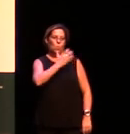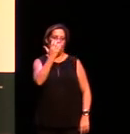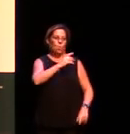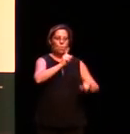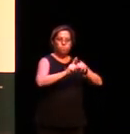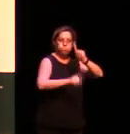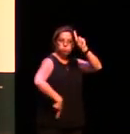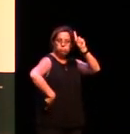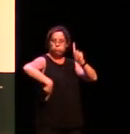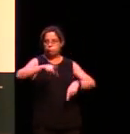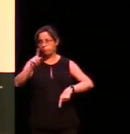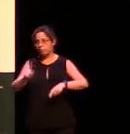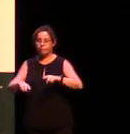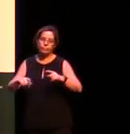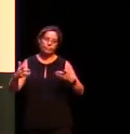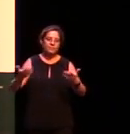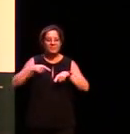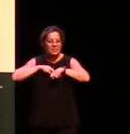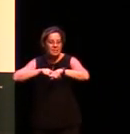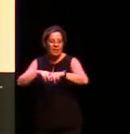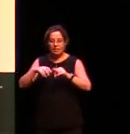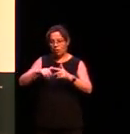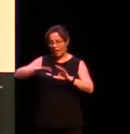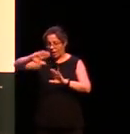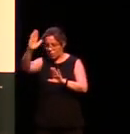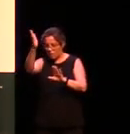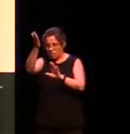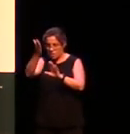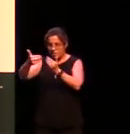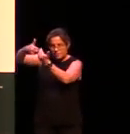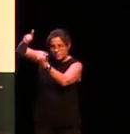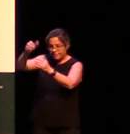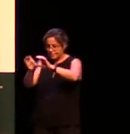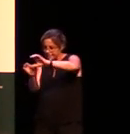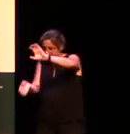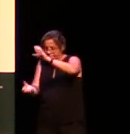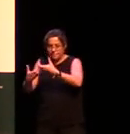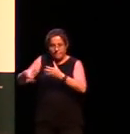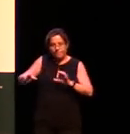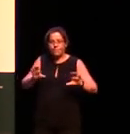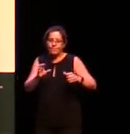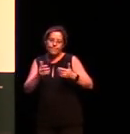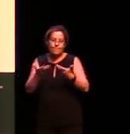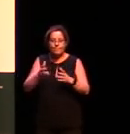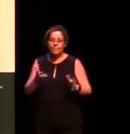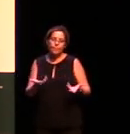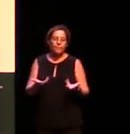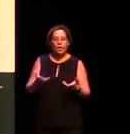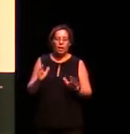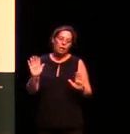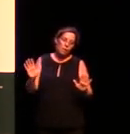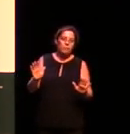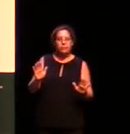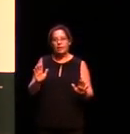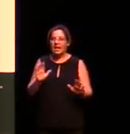Depending on how we decide to draw lines between languages and dialects we could conservatively say that there are at